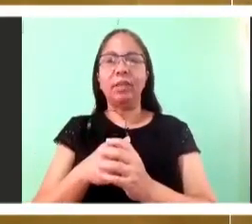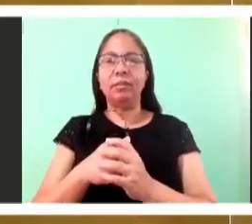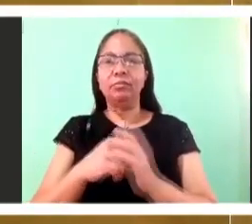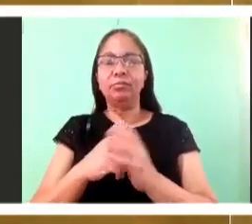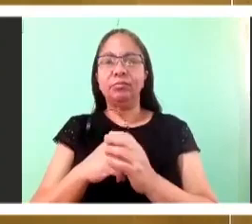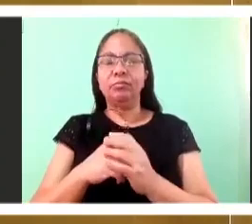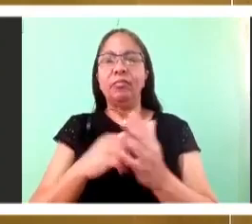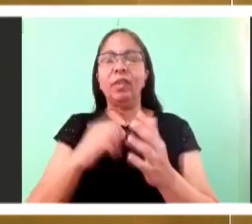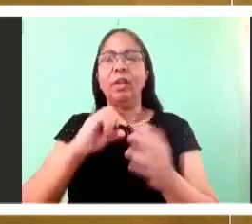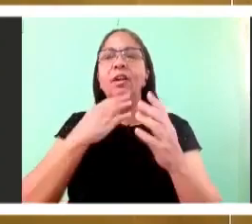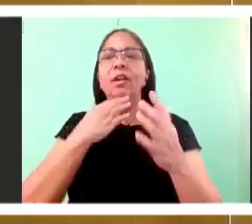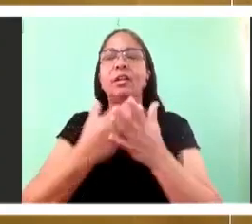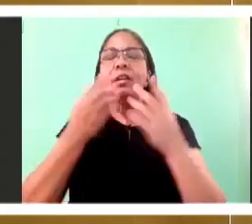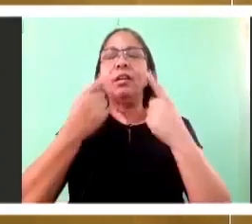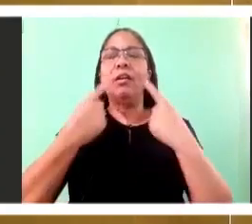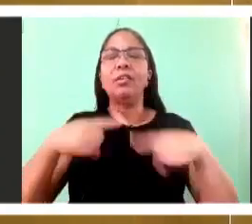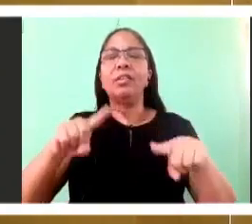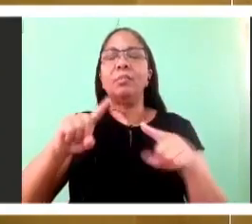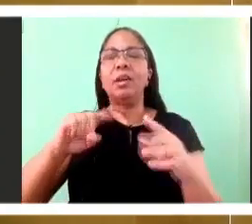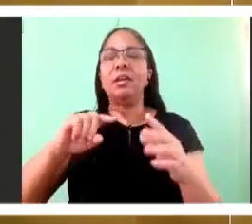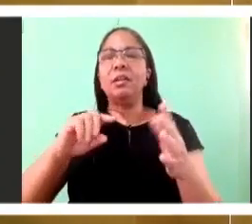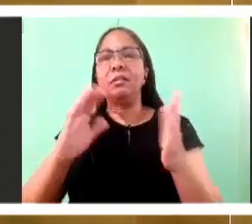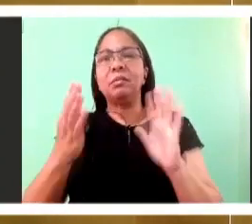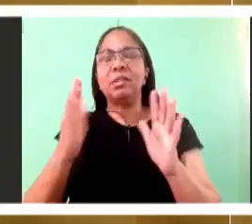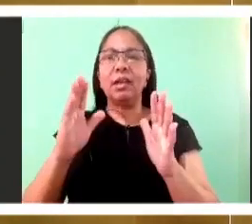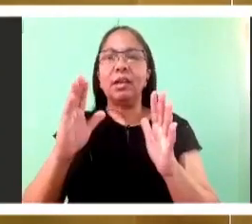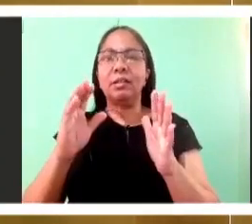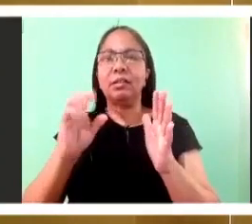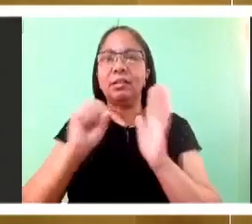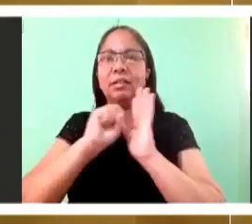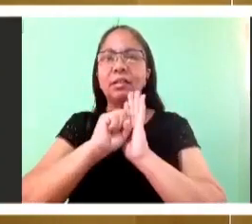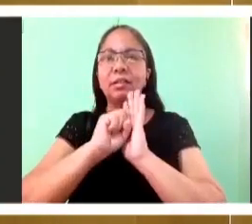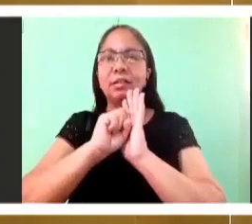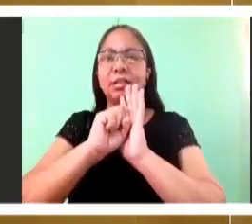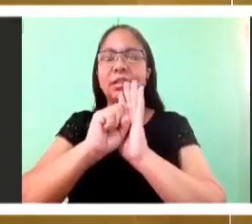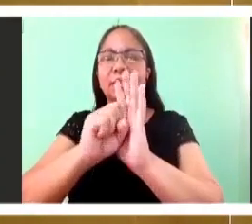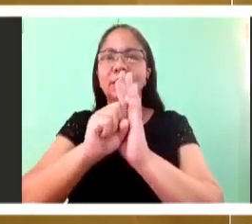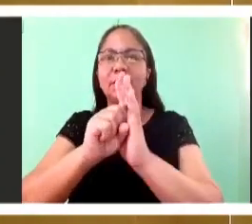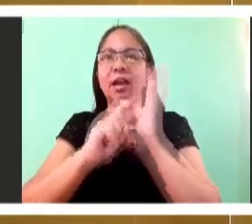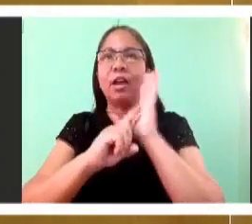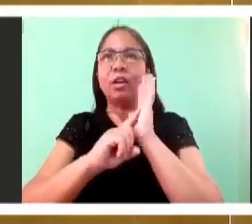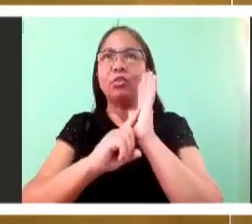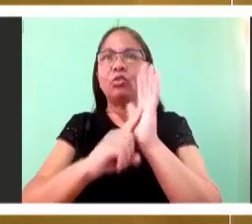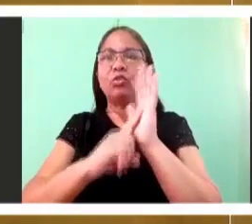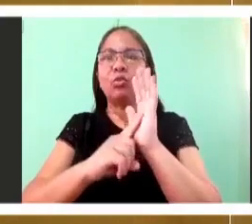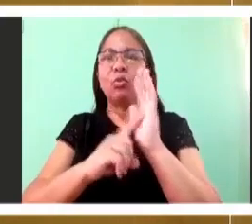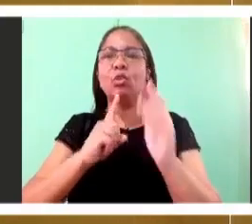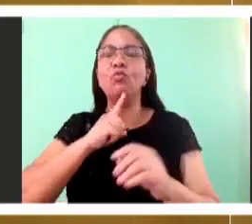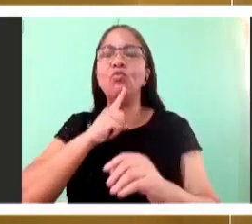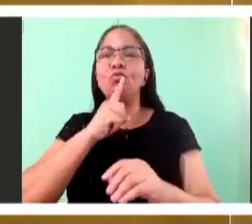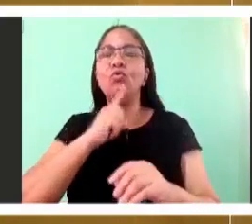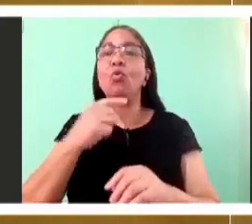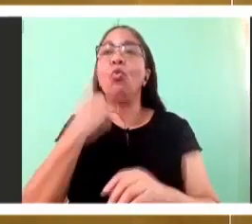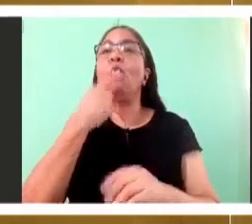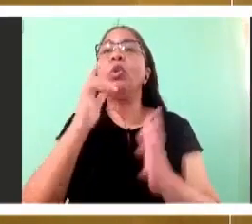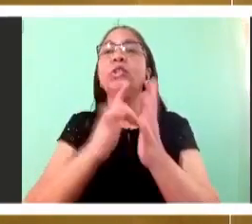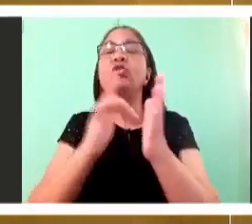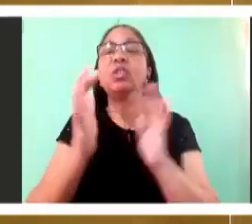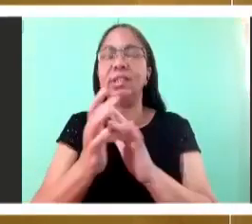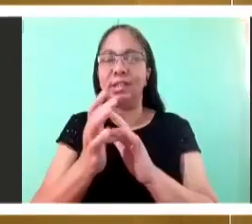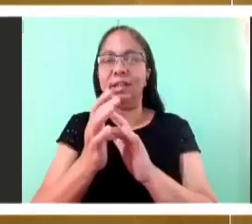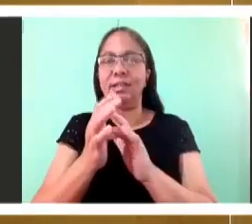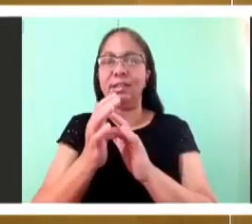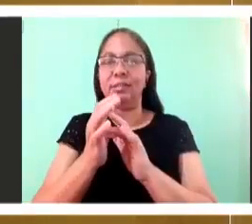is. So they didn't come because the identity of Jesus was revealed and they came to believe.